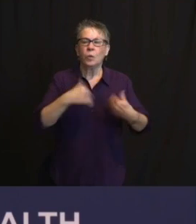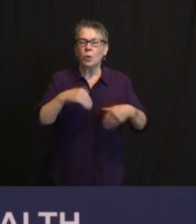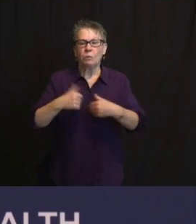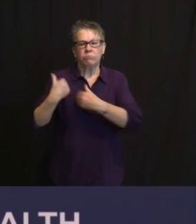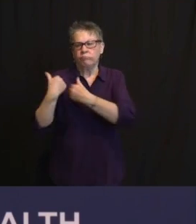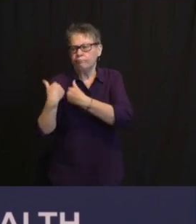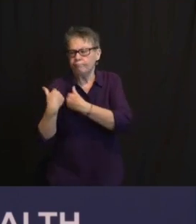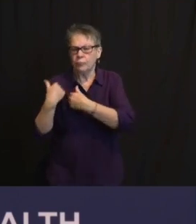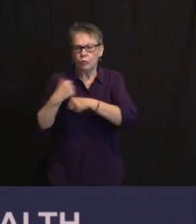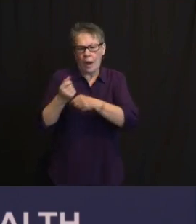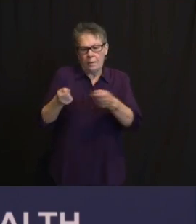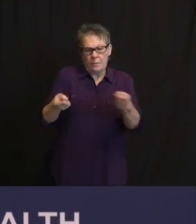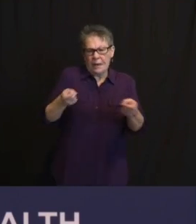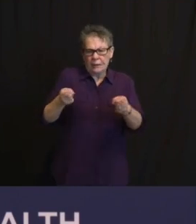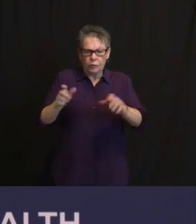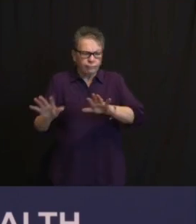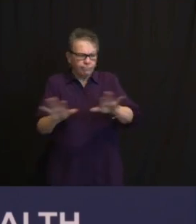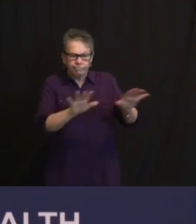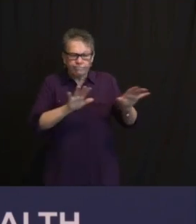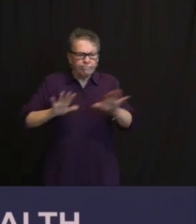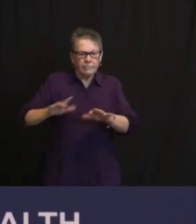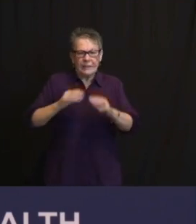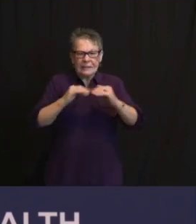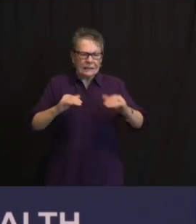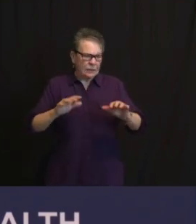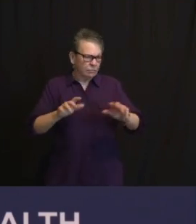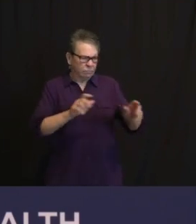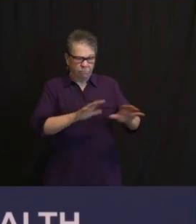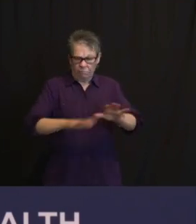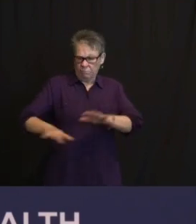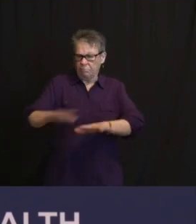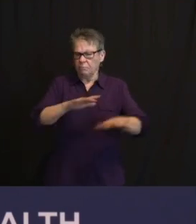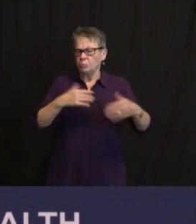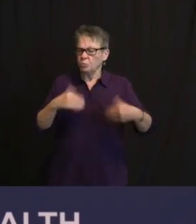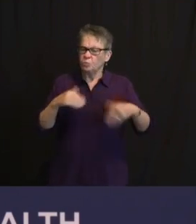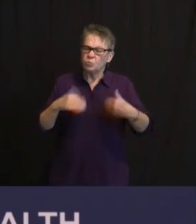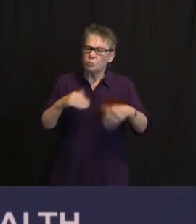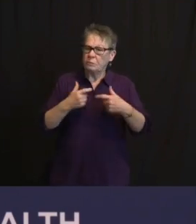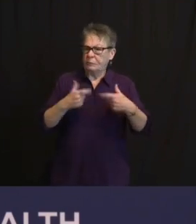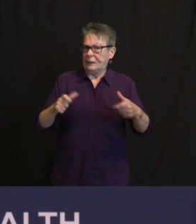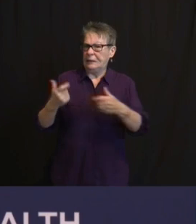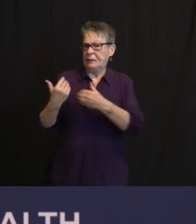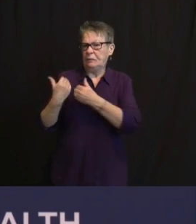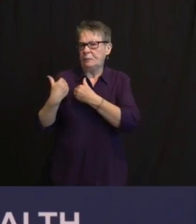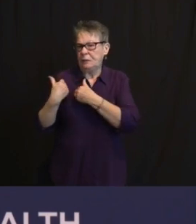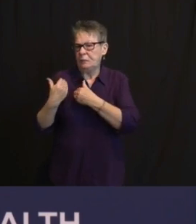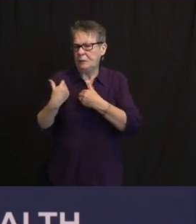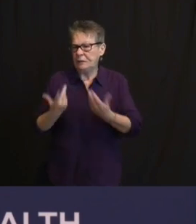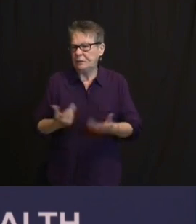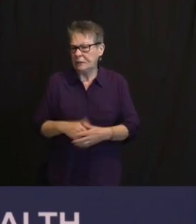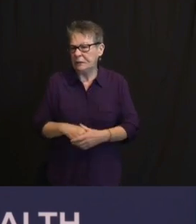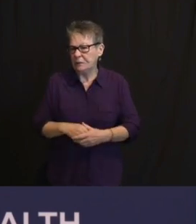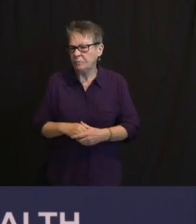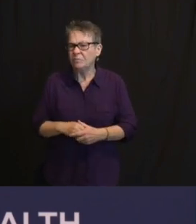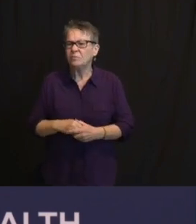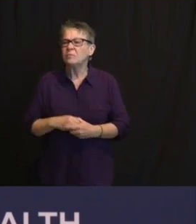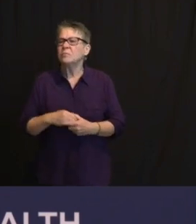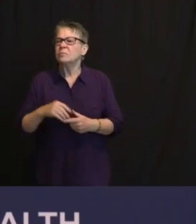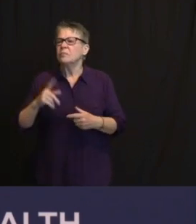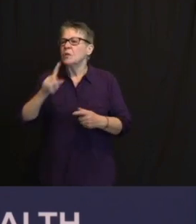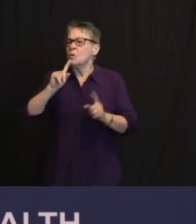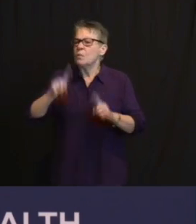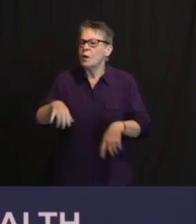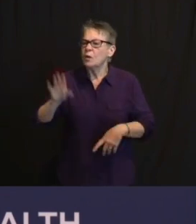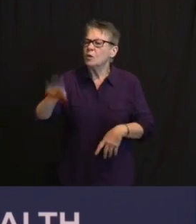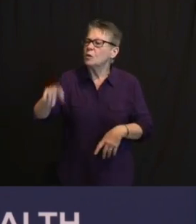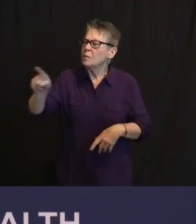DAVE, GOOD AFTERNOON. HI. YOU'VE TOUCHED ON THIS, GOVERNOR, A BIT, BUT MAYBE YOU CAN GIVE US A LITTLE MORE COLOR